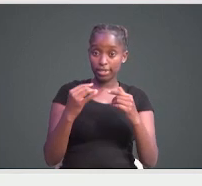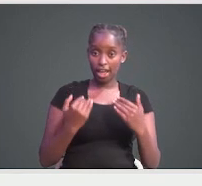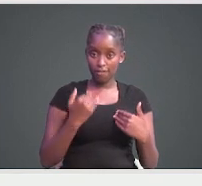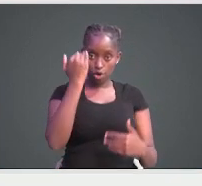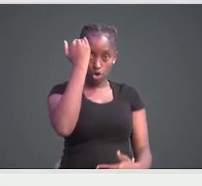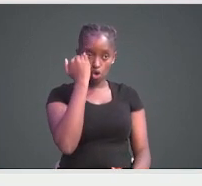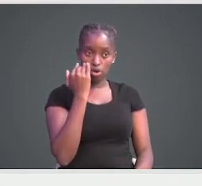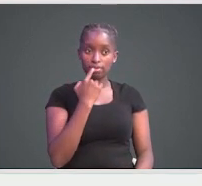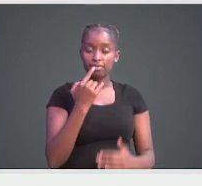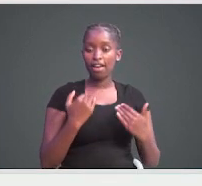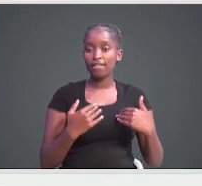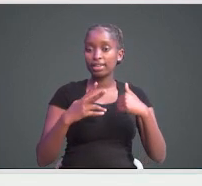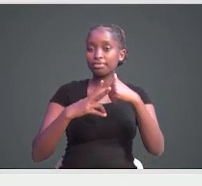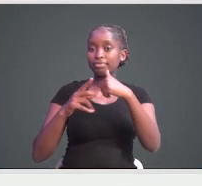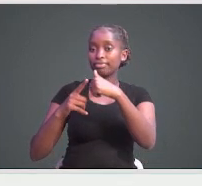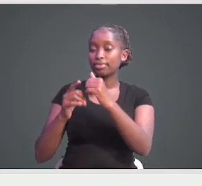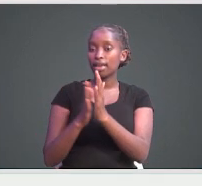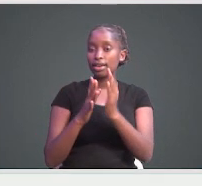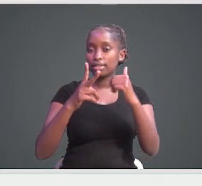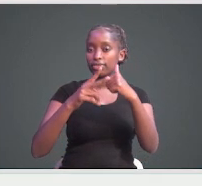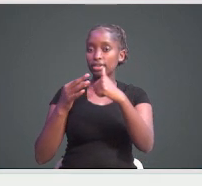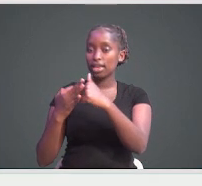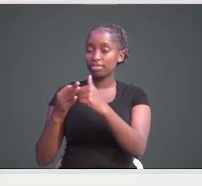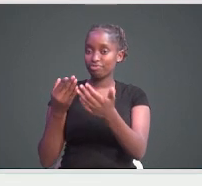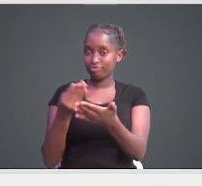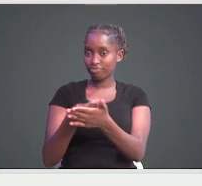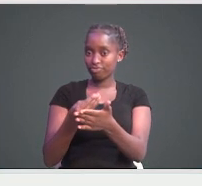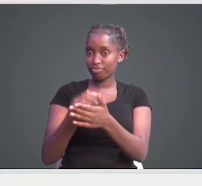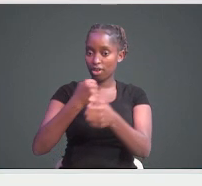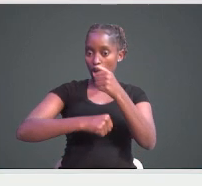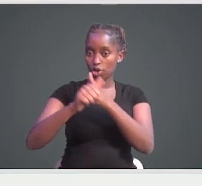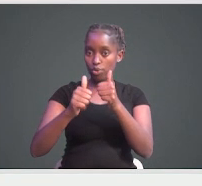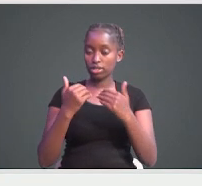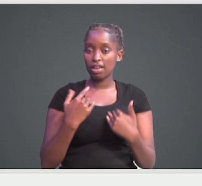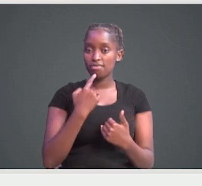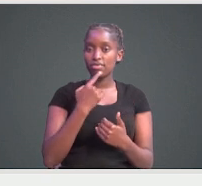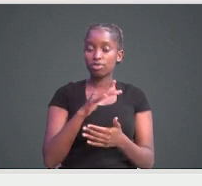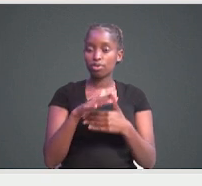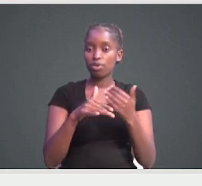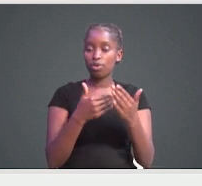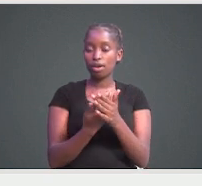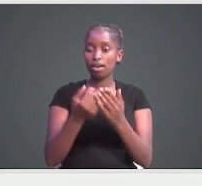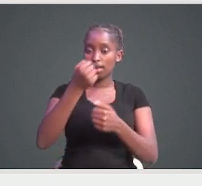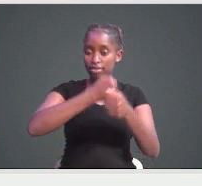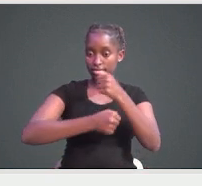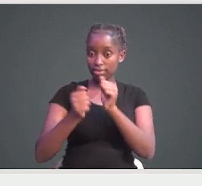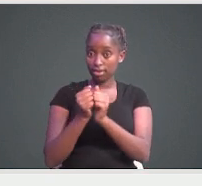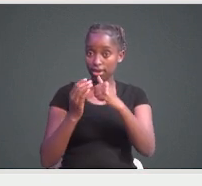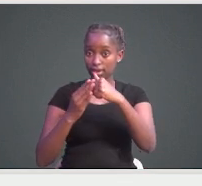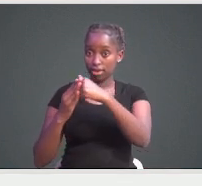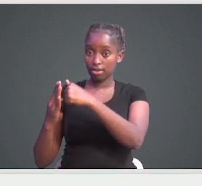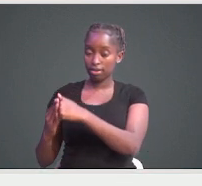that Sections 76 and 78 of the Finance Act, which amended the Kenya Roads Act 1999 and Section